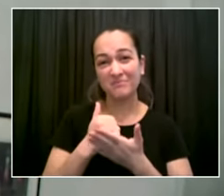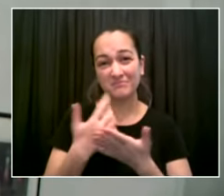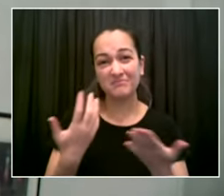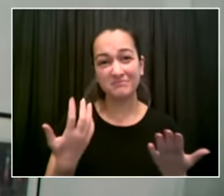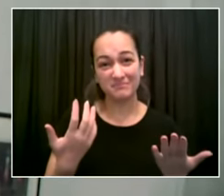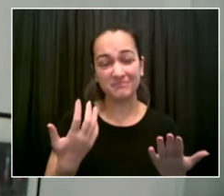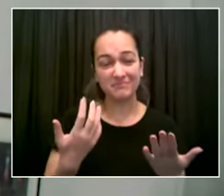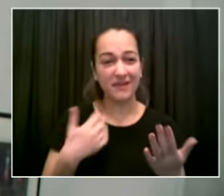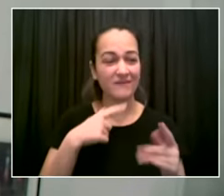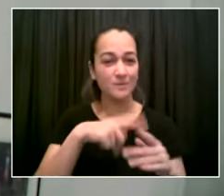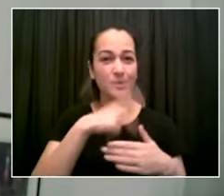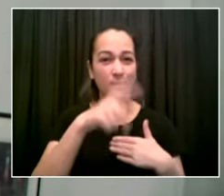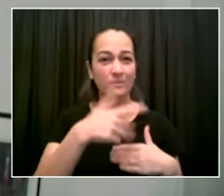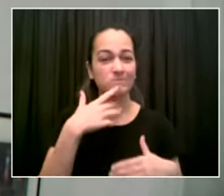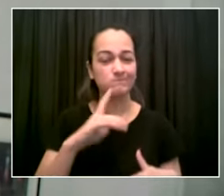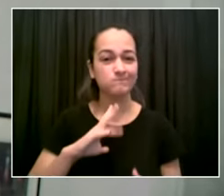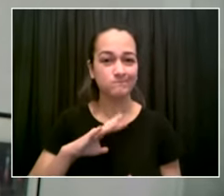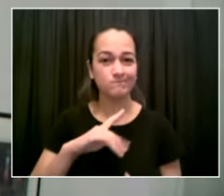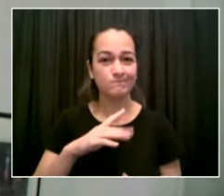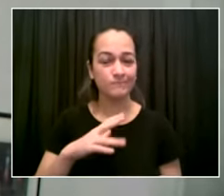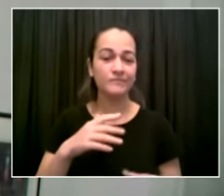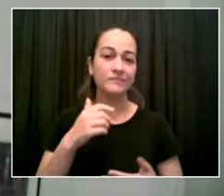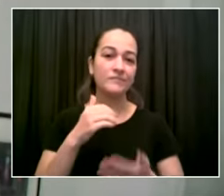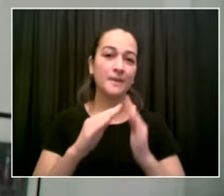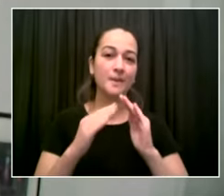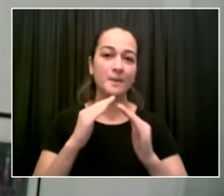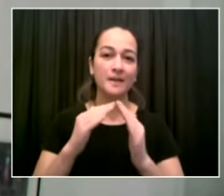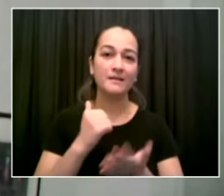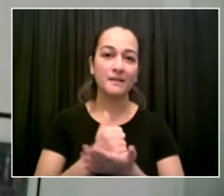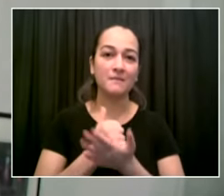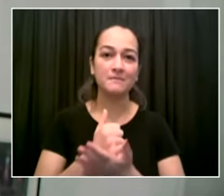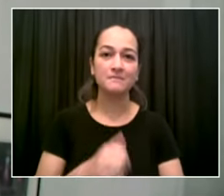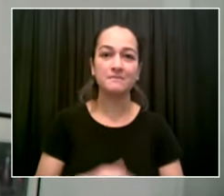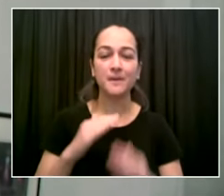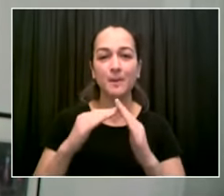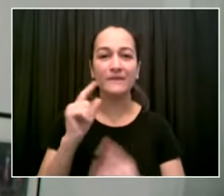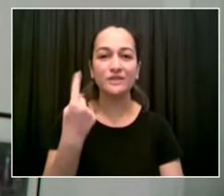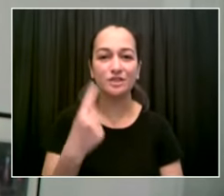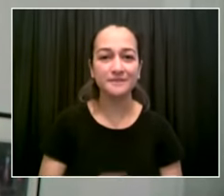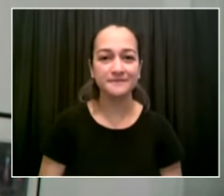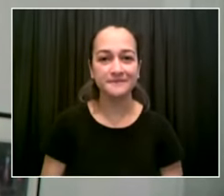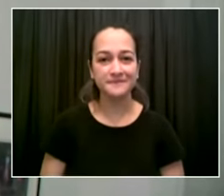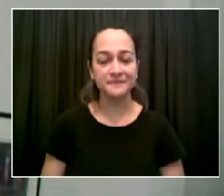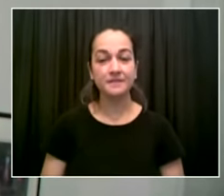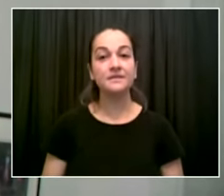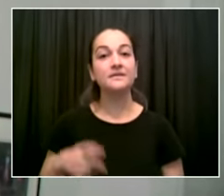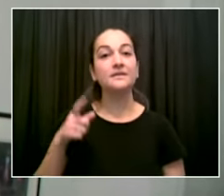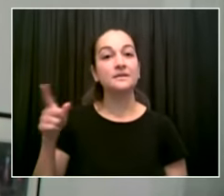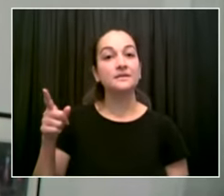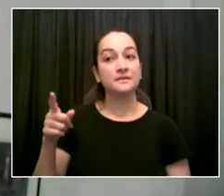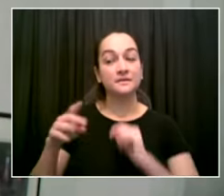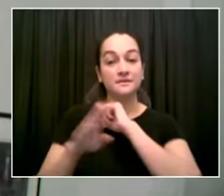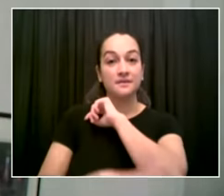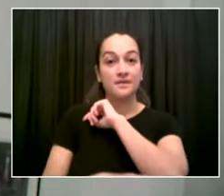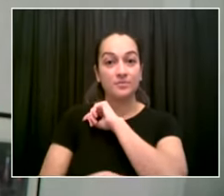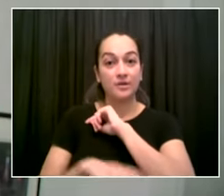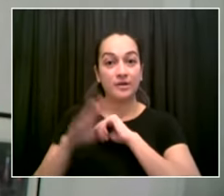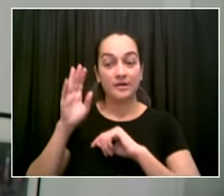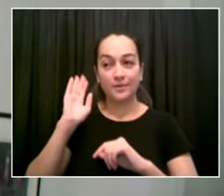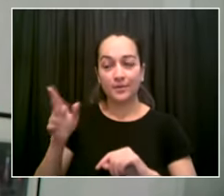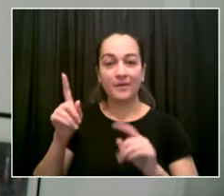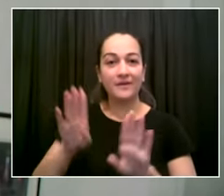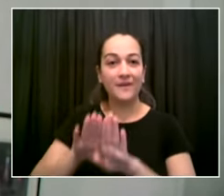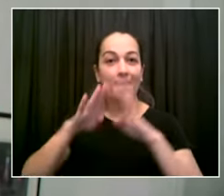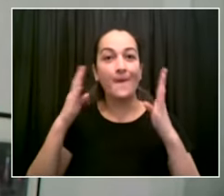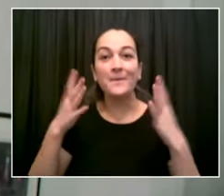september we're going to be celebrating broadway's triumphant return and whether you come to time square to see a broadway show return to your desk